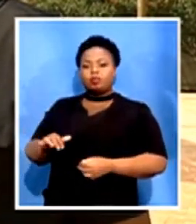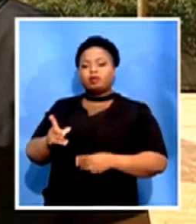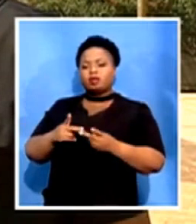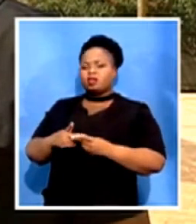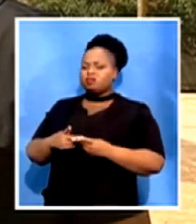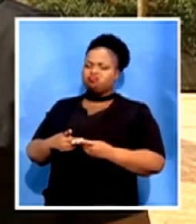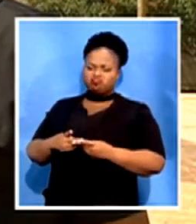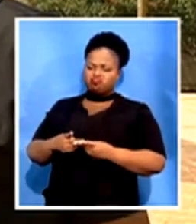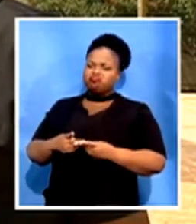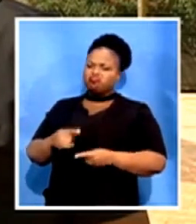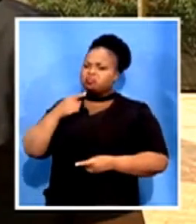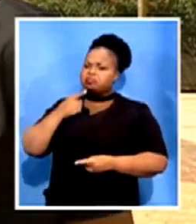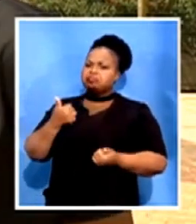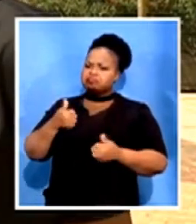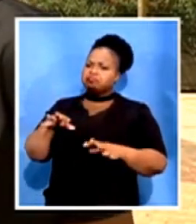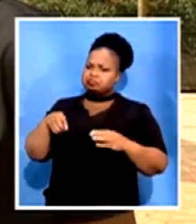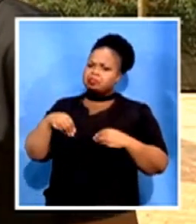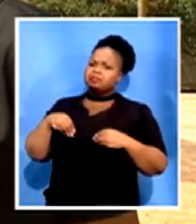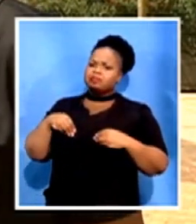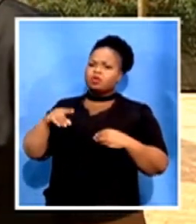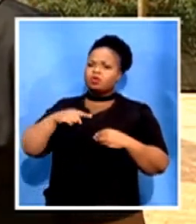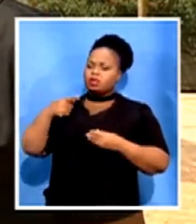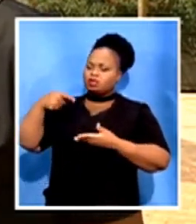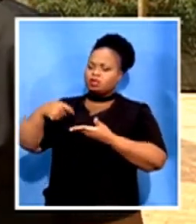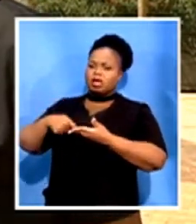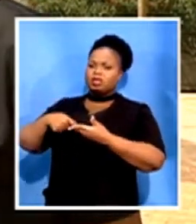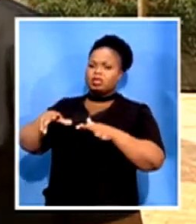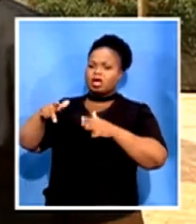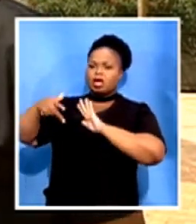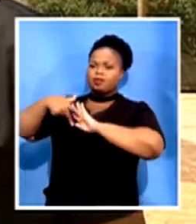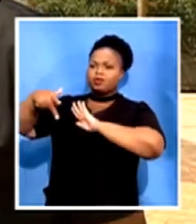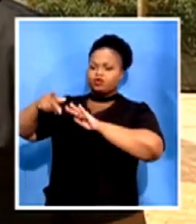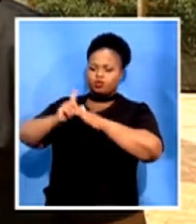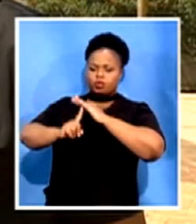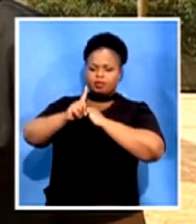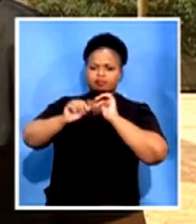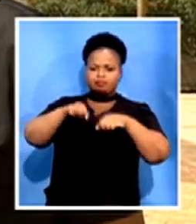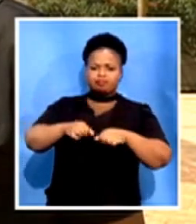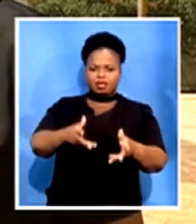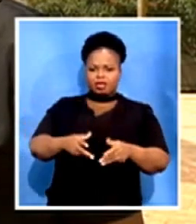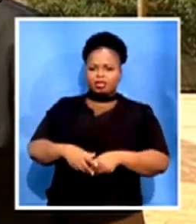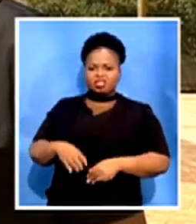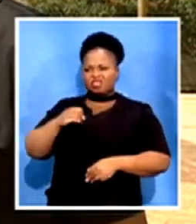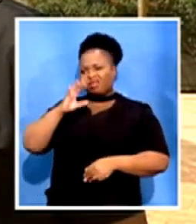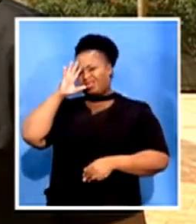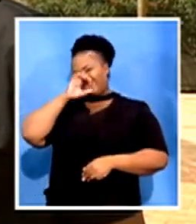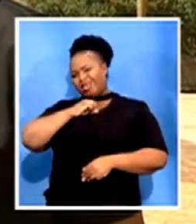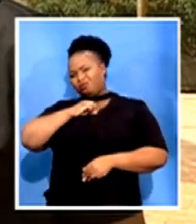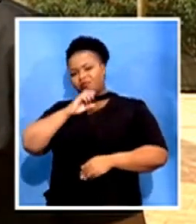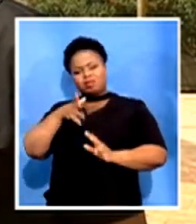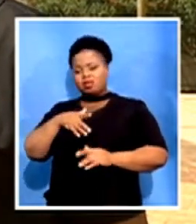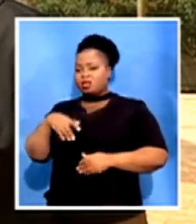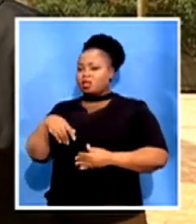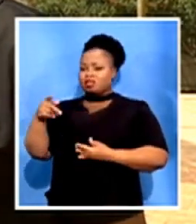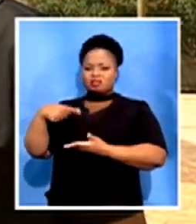magistrate was able to sign. Therefore, we would not have signed if we just was just speculation on our part. Therefore, the allegations that we come with